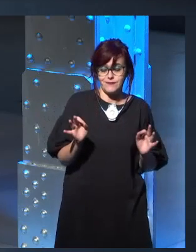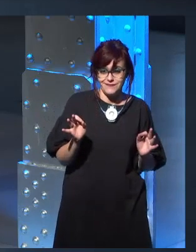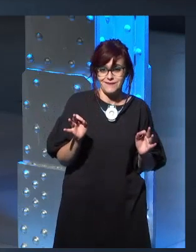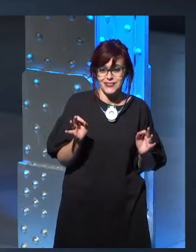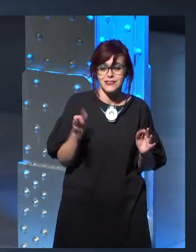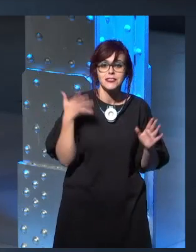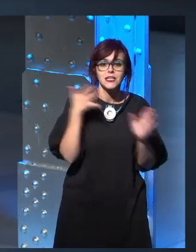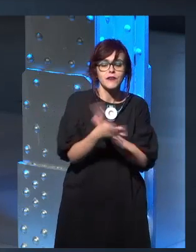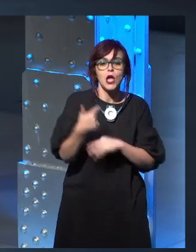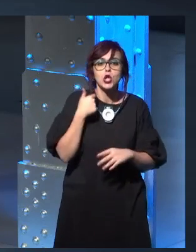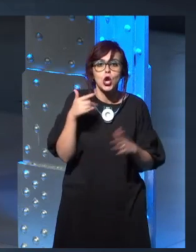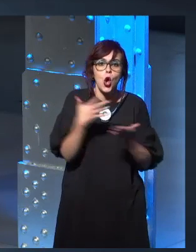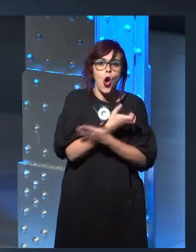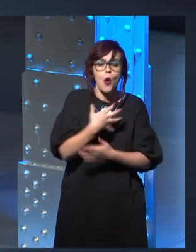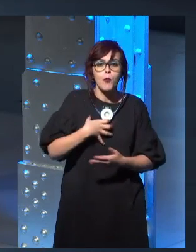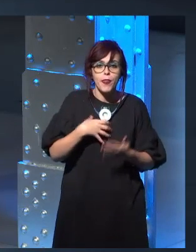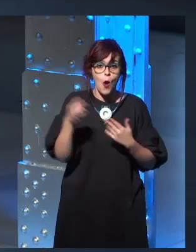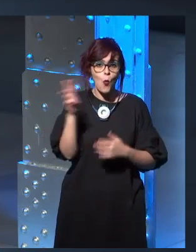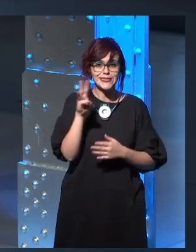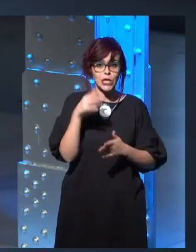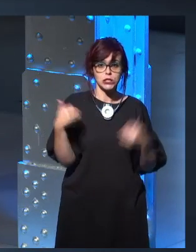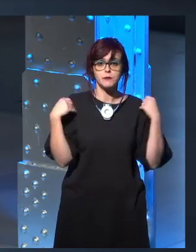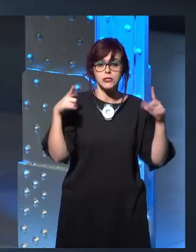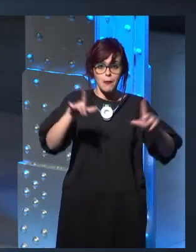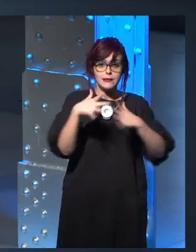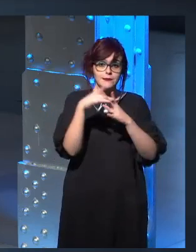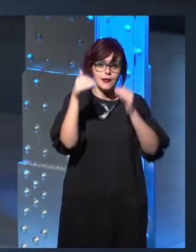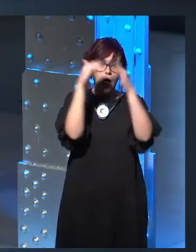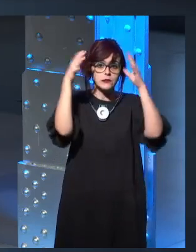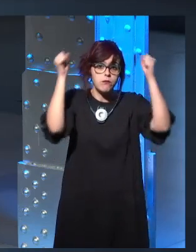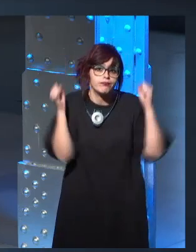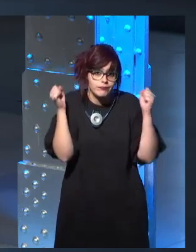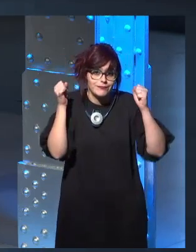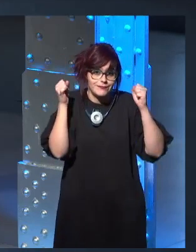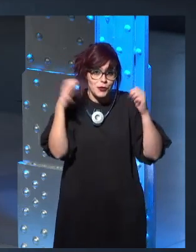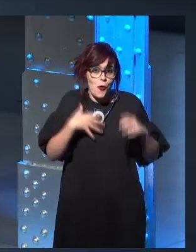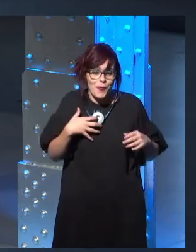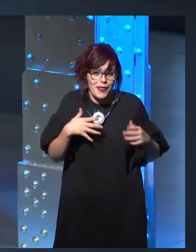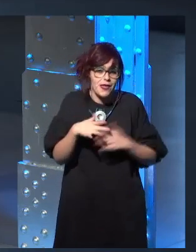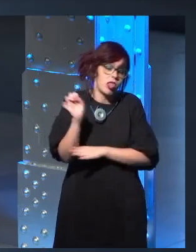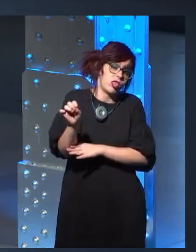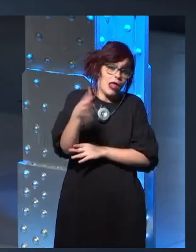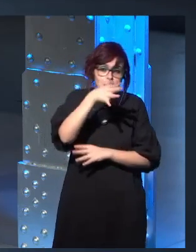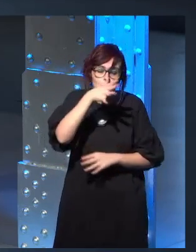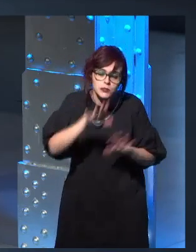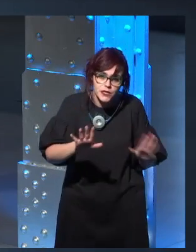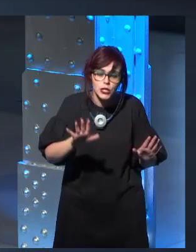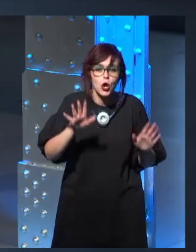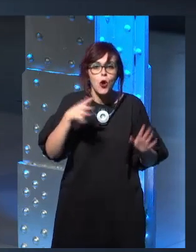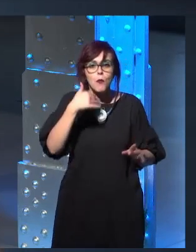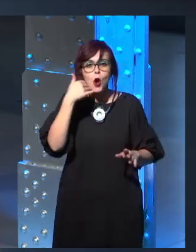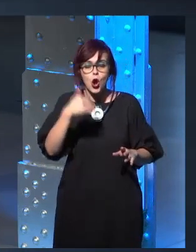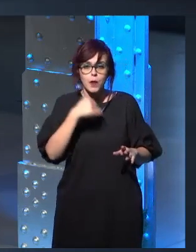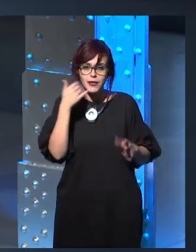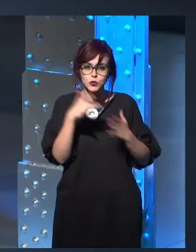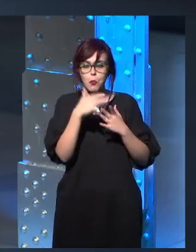ignore it until the books are out. Um, but I guess a little bit, there's a little bit of, uh, a distance. If I just hear it